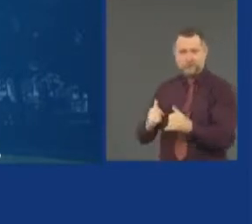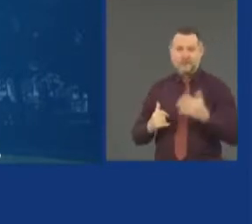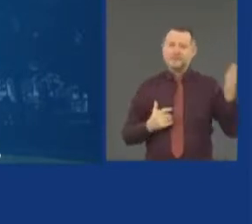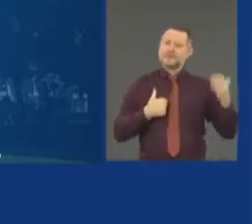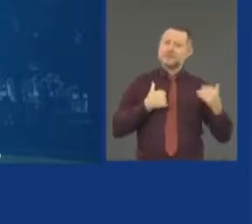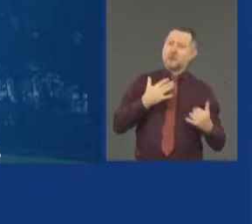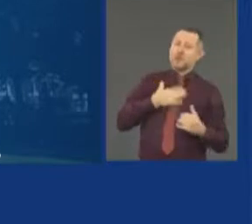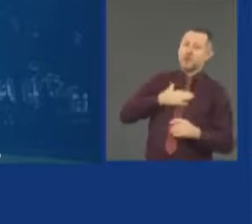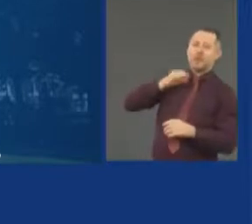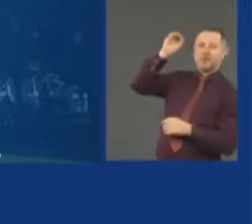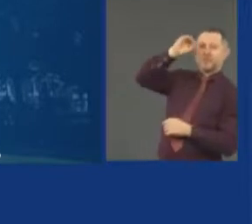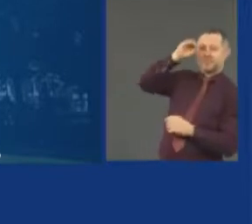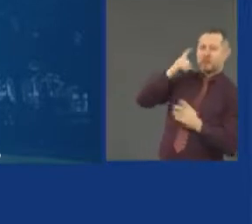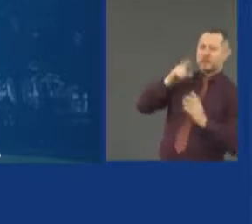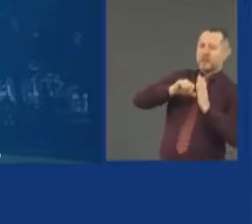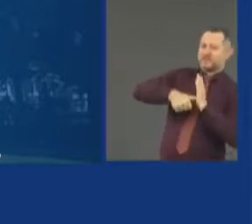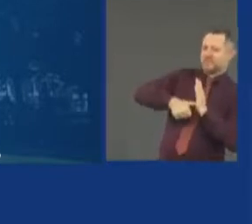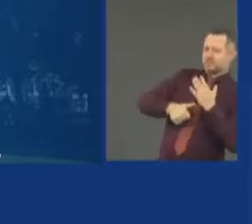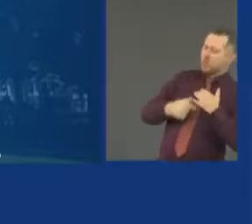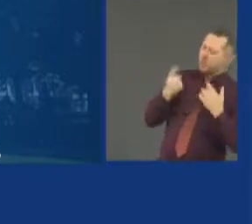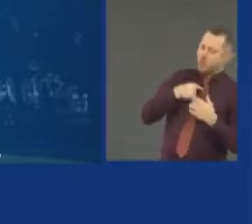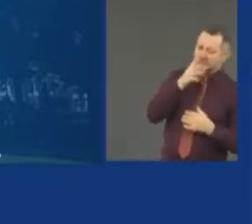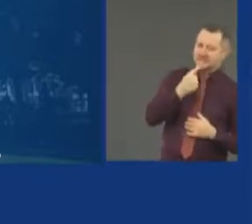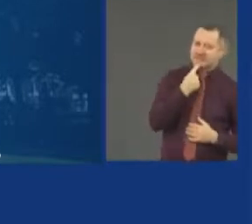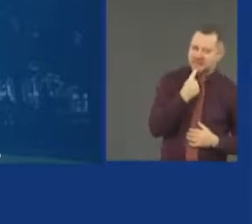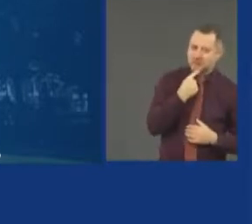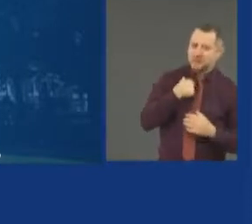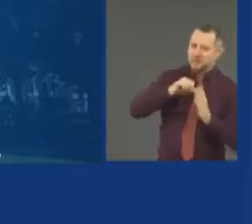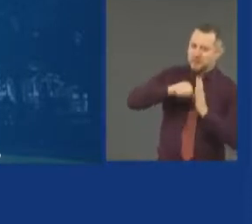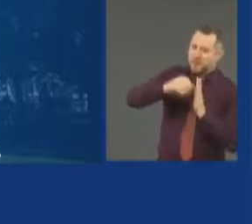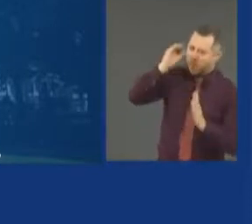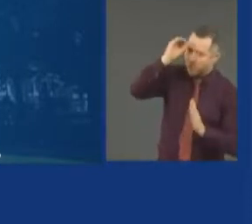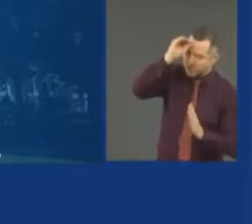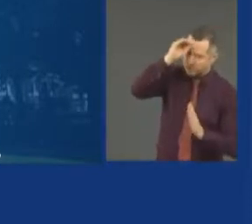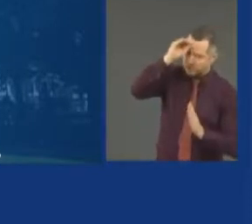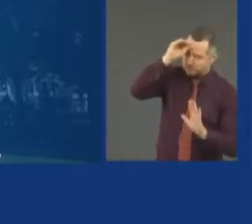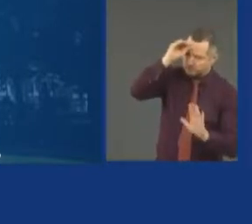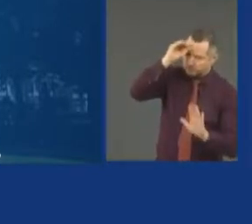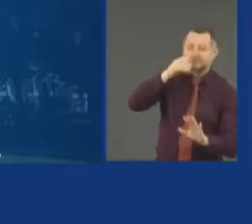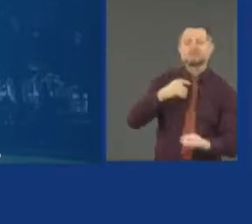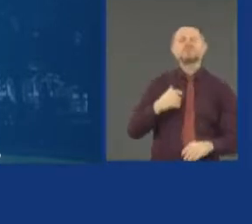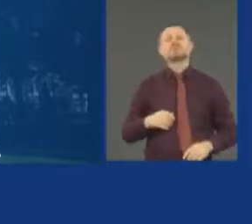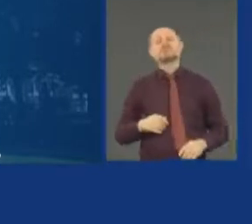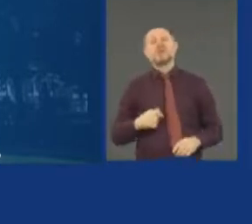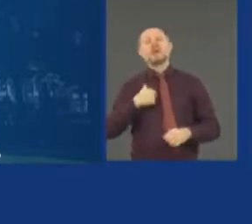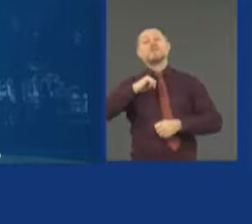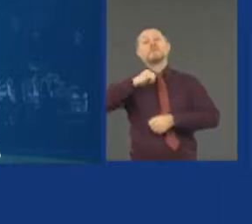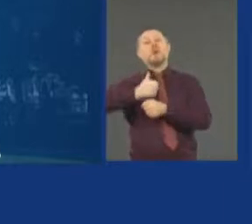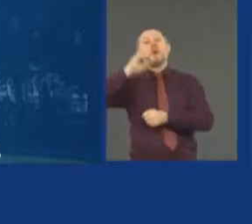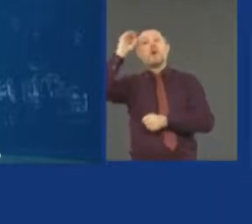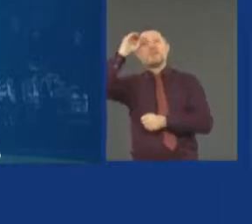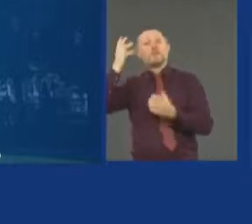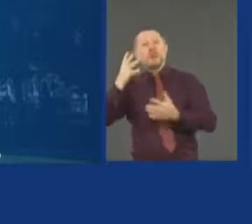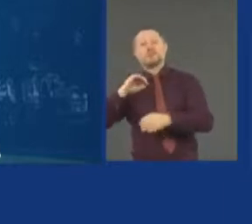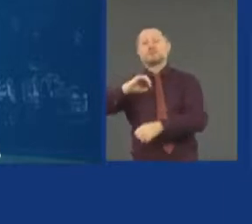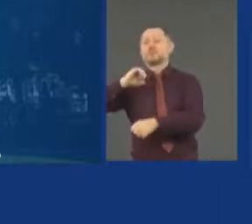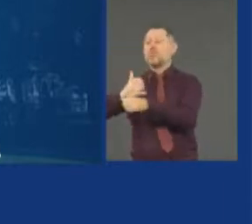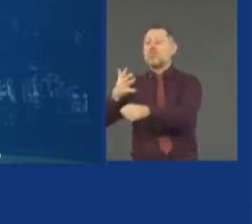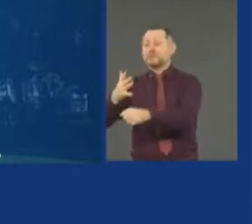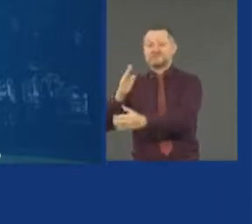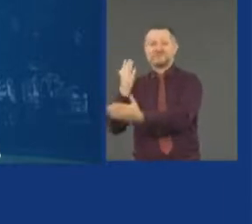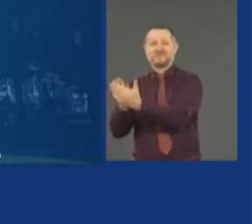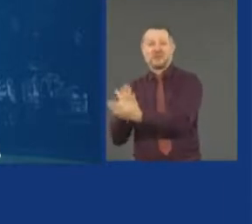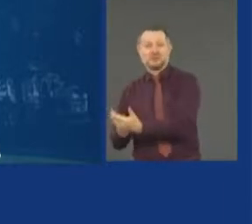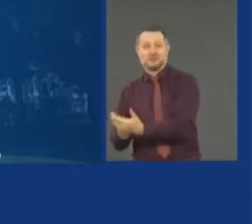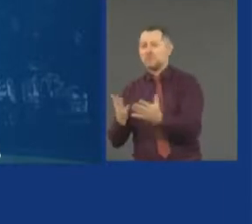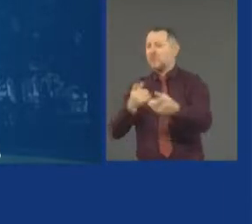based on the facts, but people can agree or disagree. But offer a plan based on those facts, and then